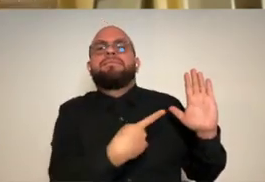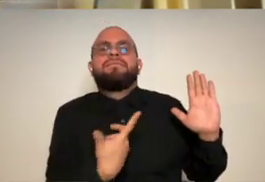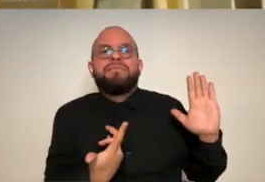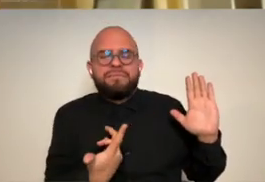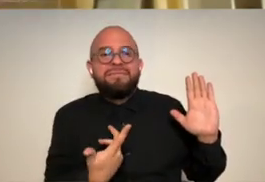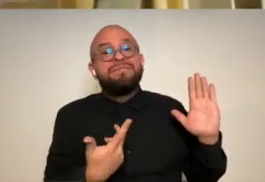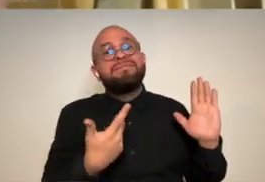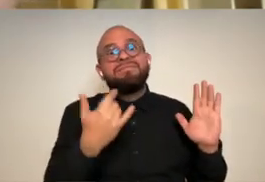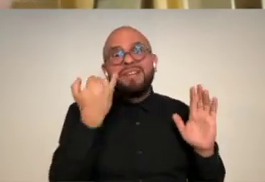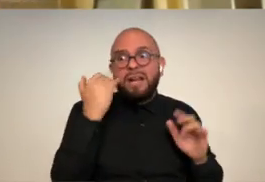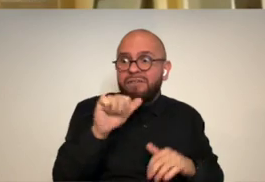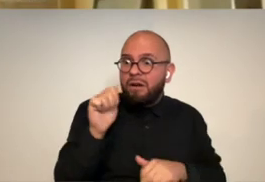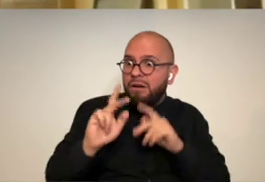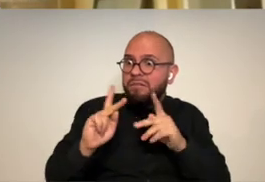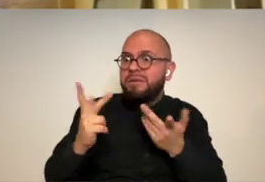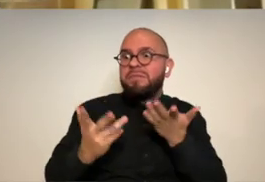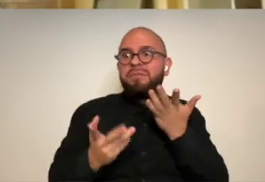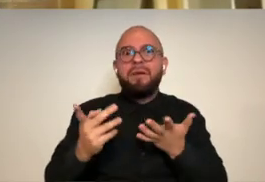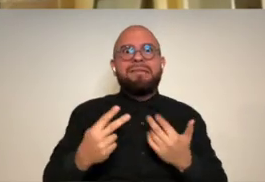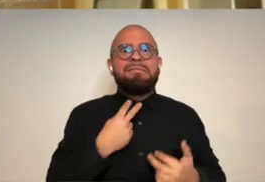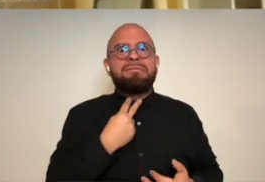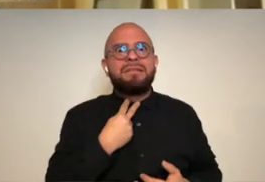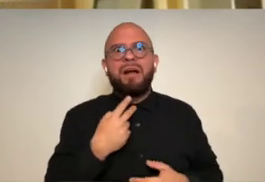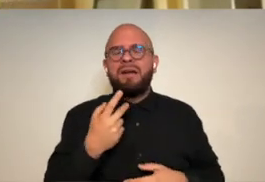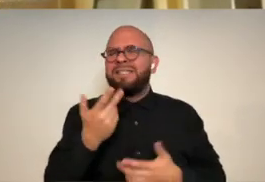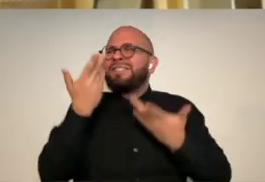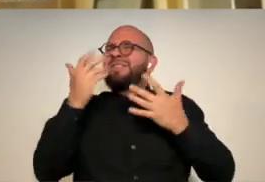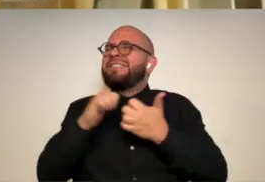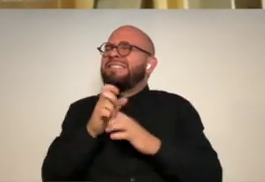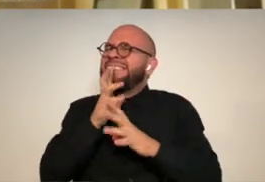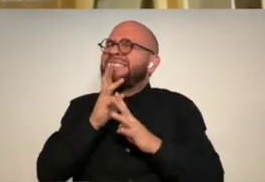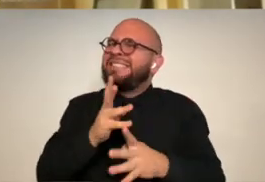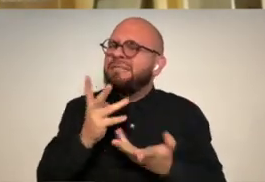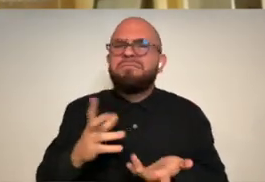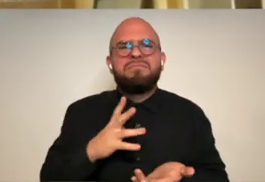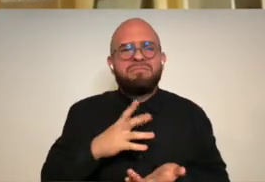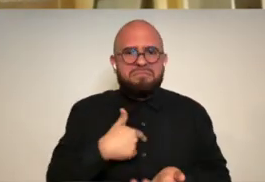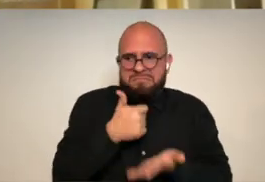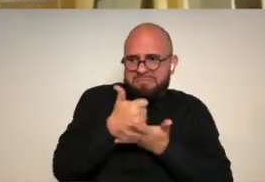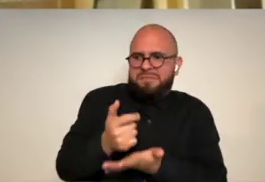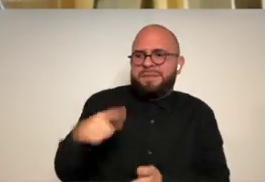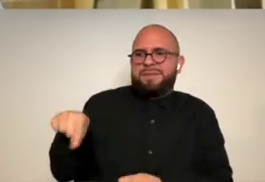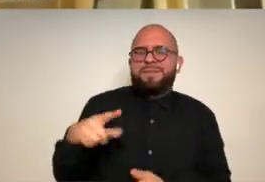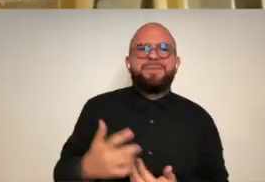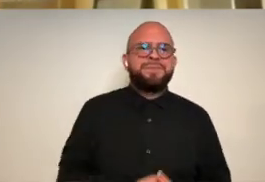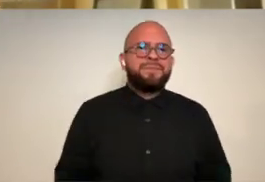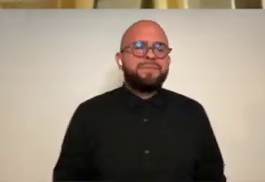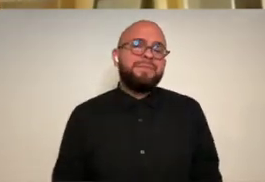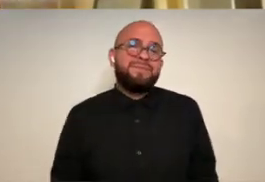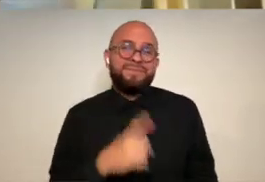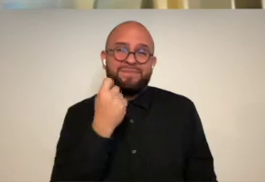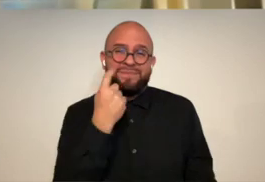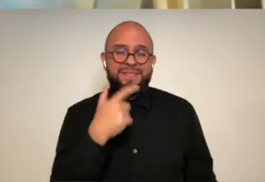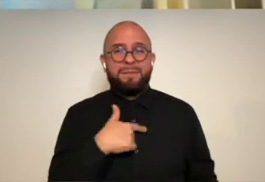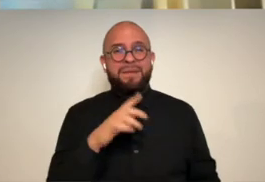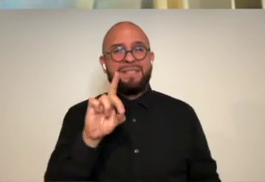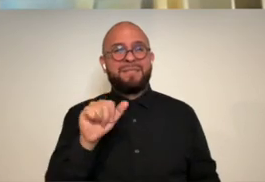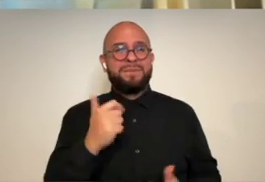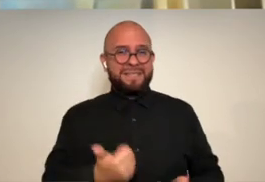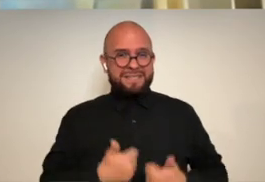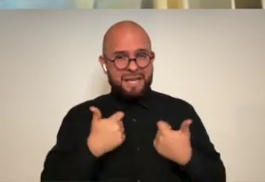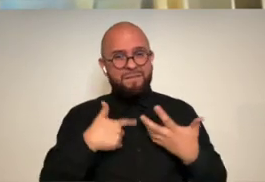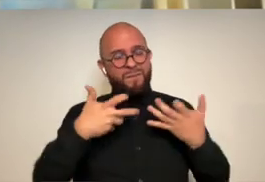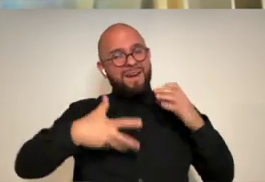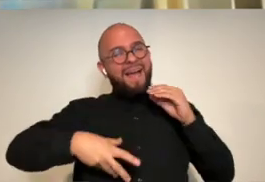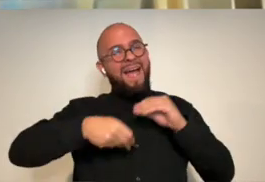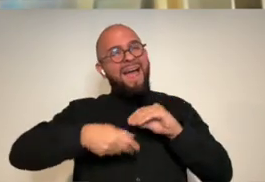say and if i can help somebody else find their voice that way if they can't find the words then all the better i want to keep adding to the my